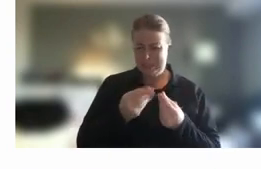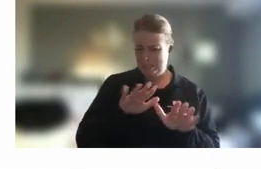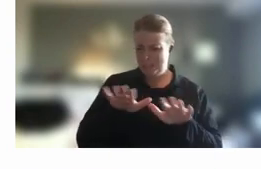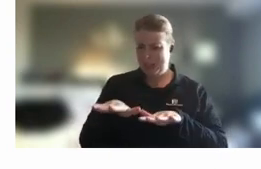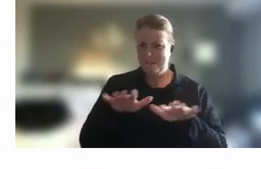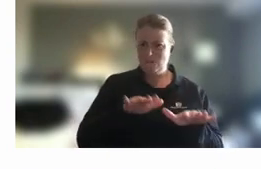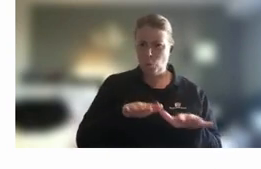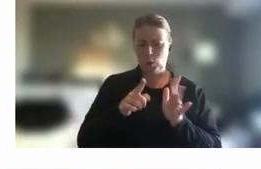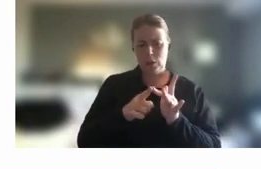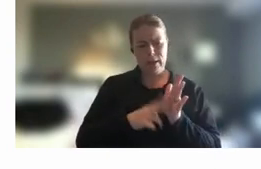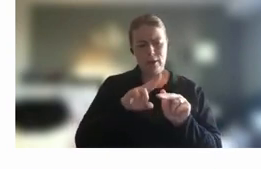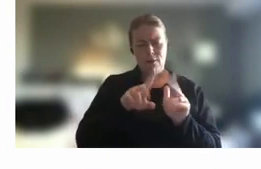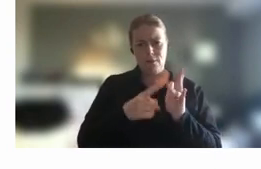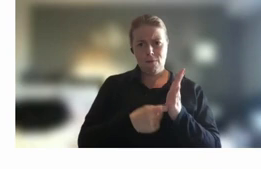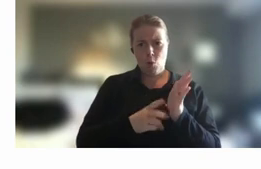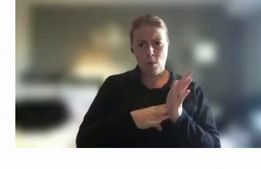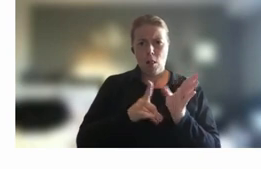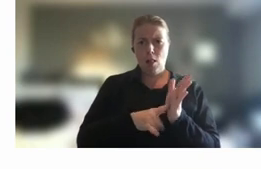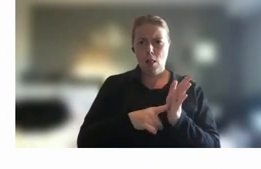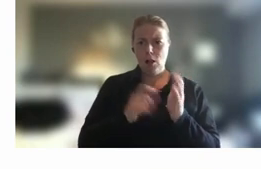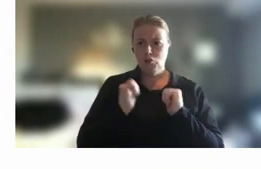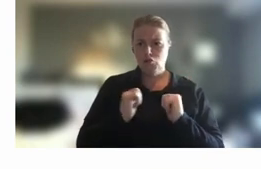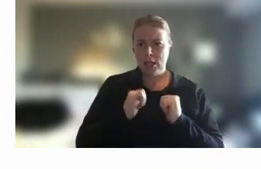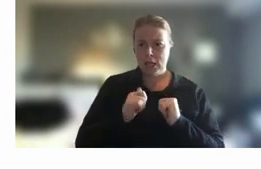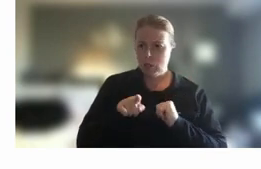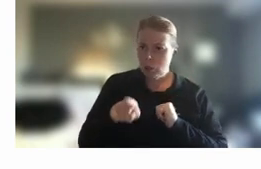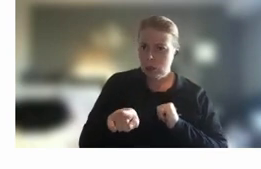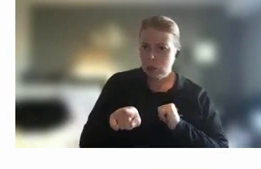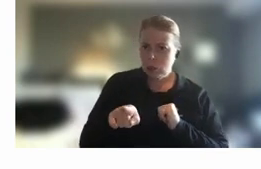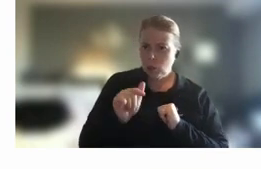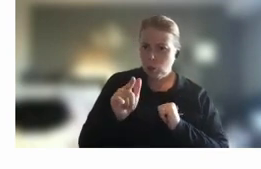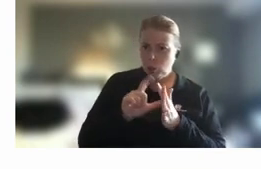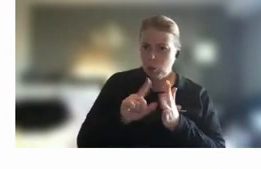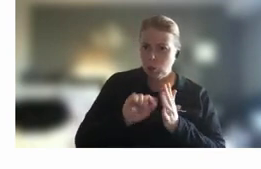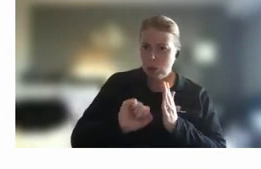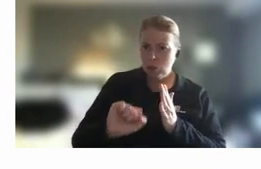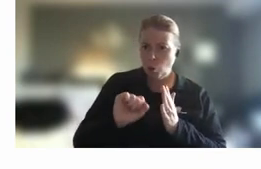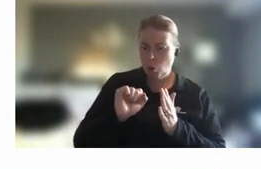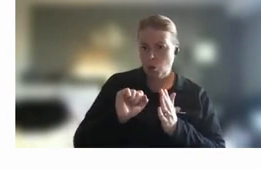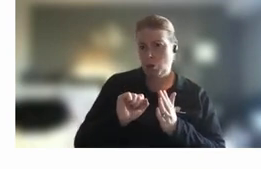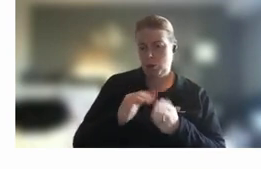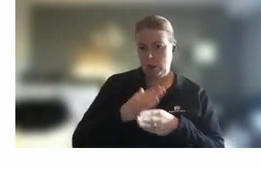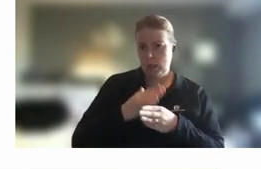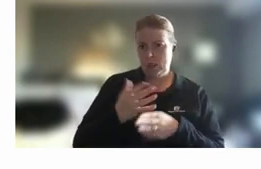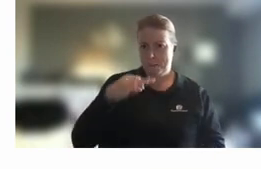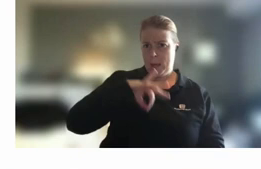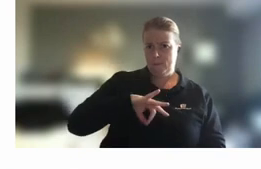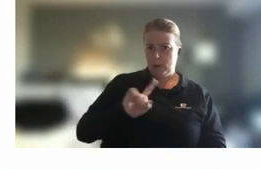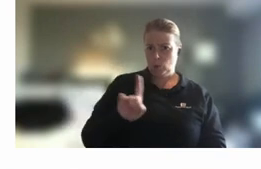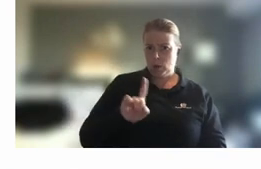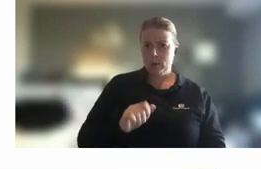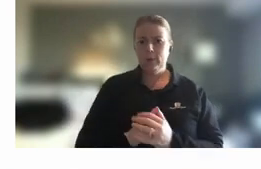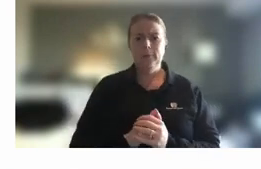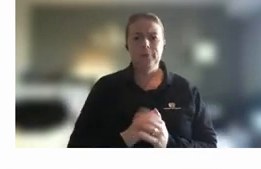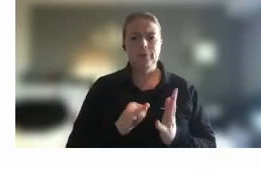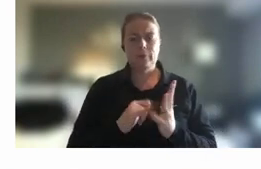Sybilla you have done that has been useful in your career um okay um so there's a couple of